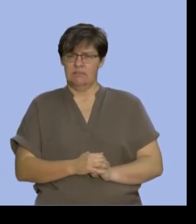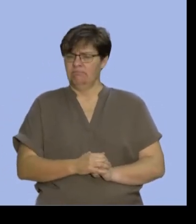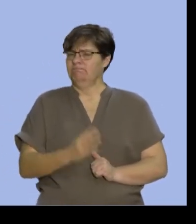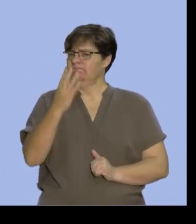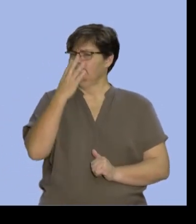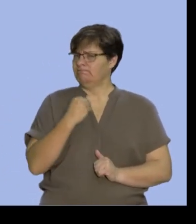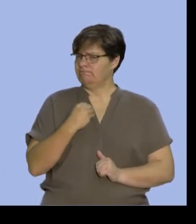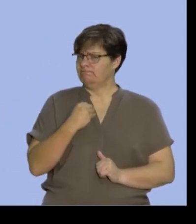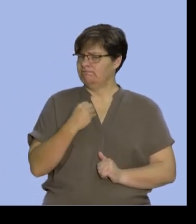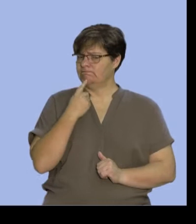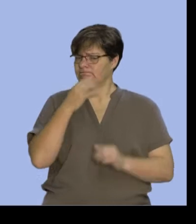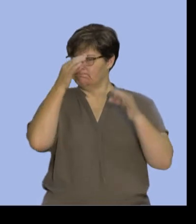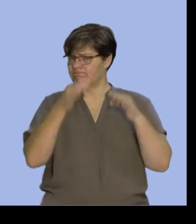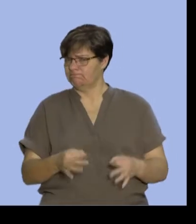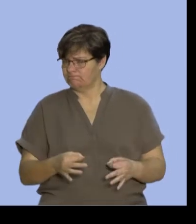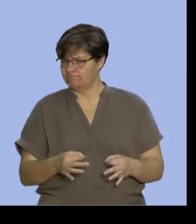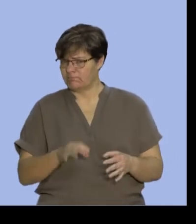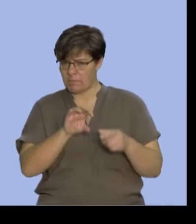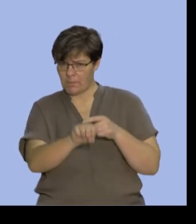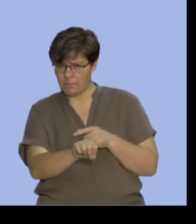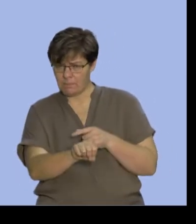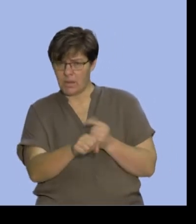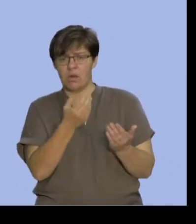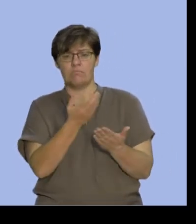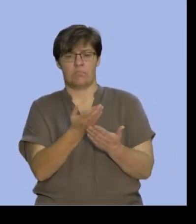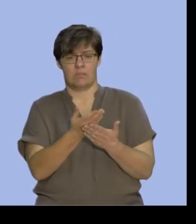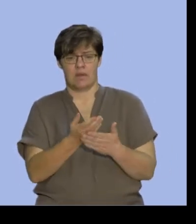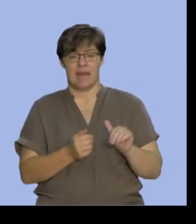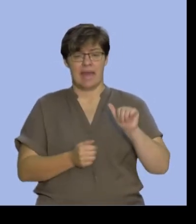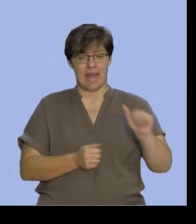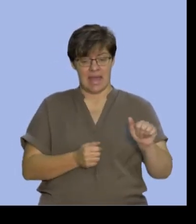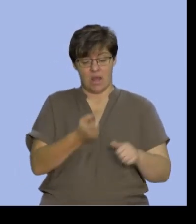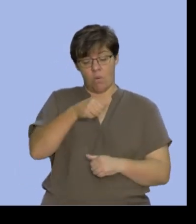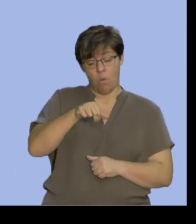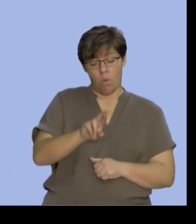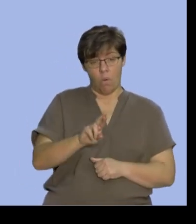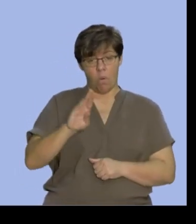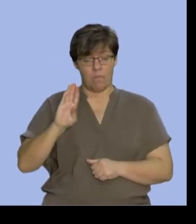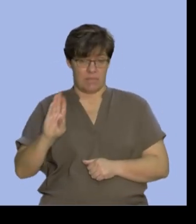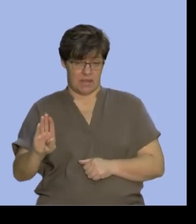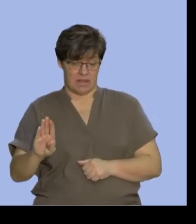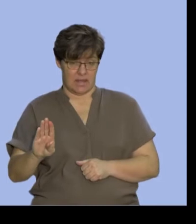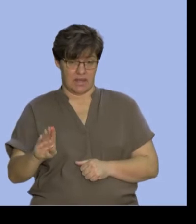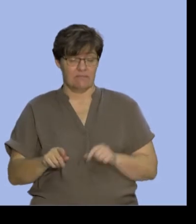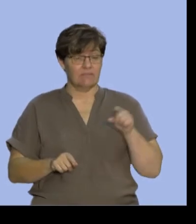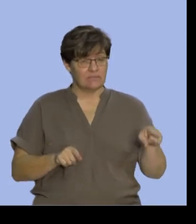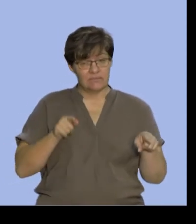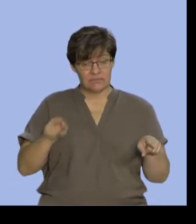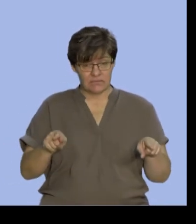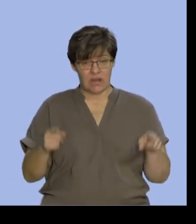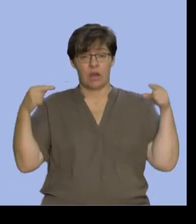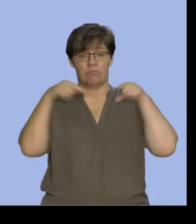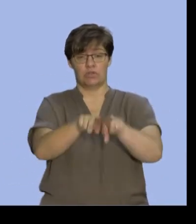determine, what is the probability of A or B if A and B are mutually